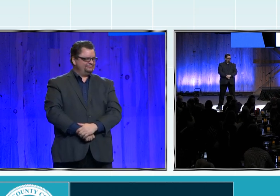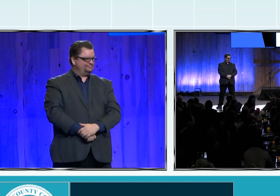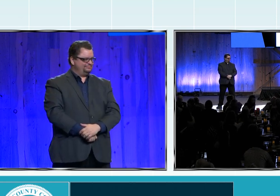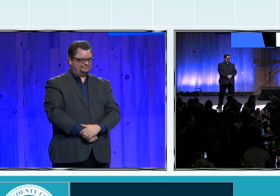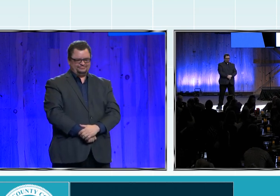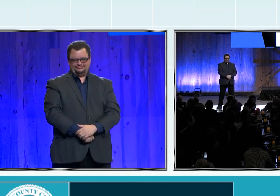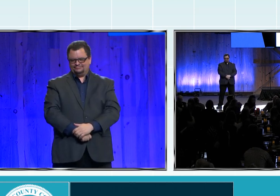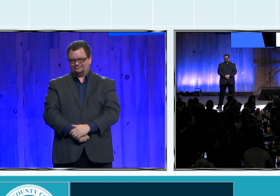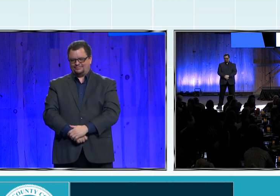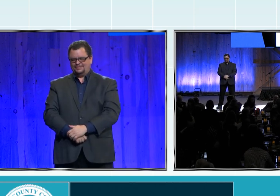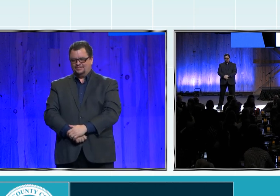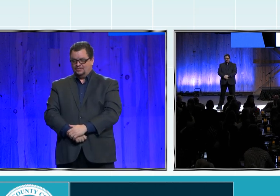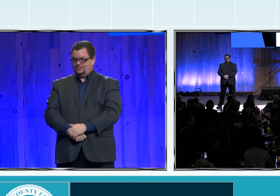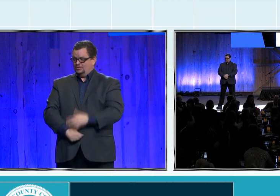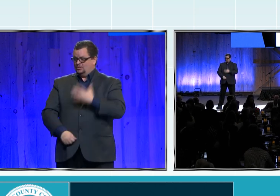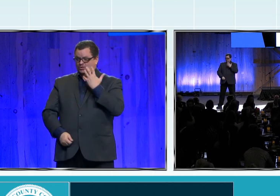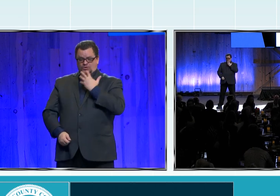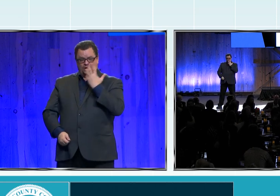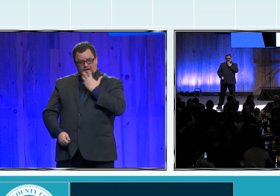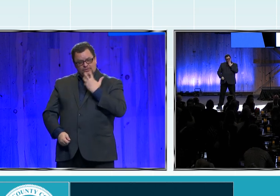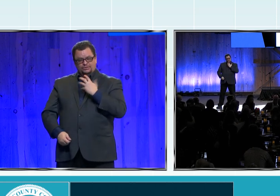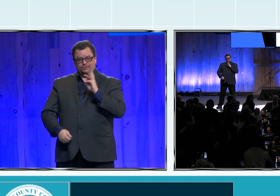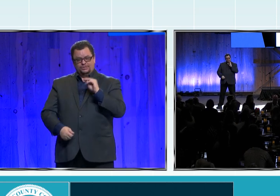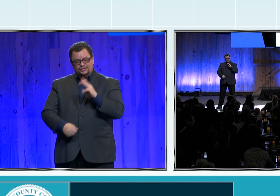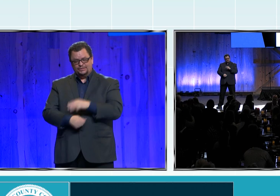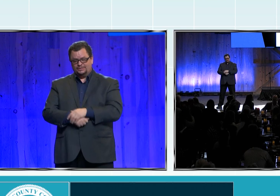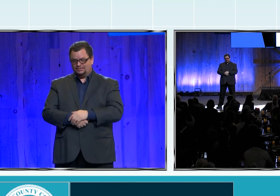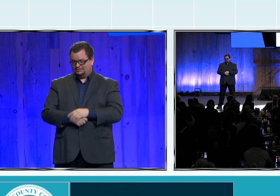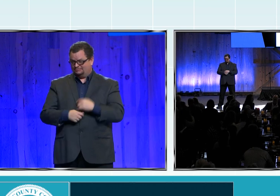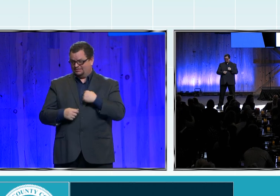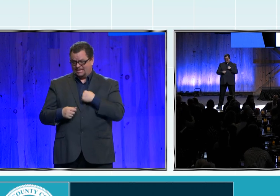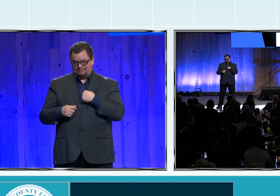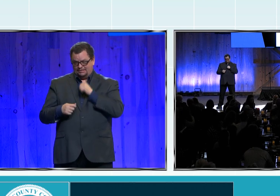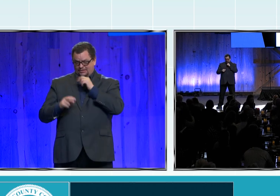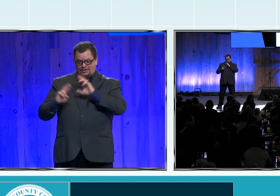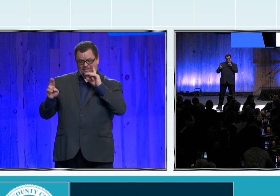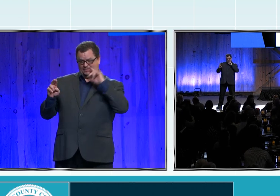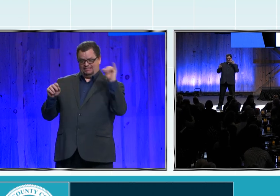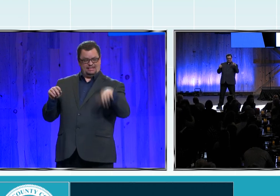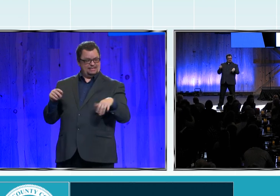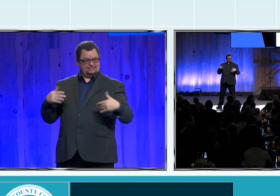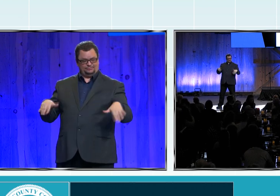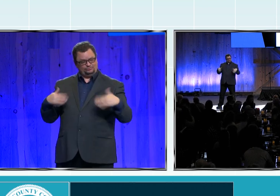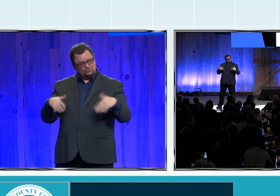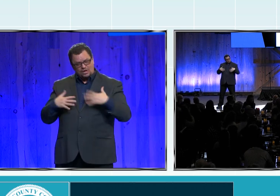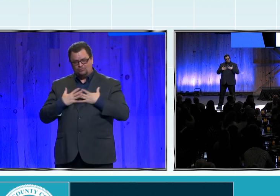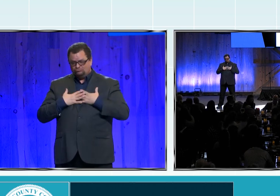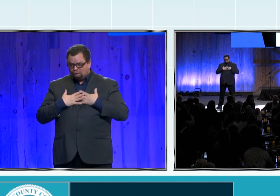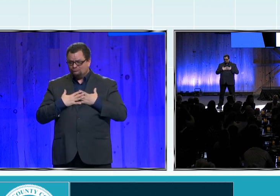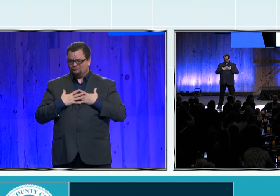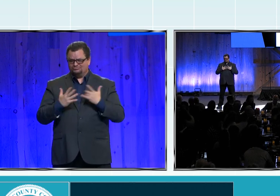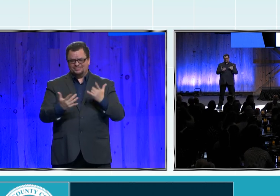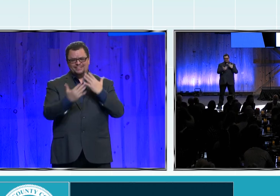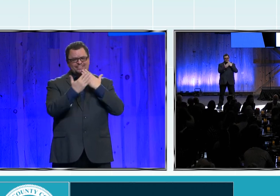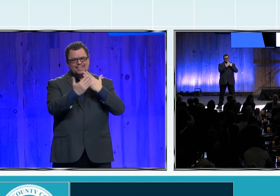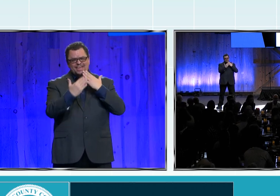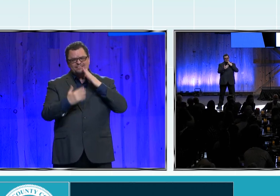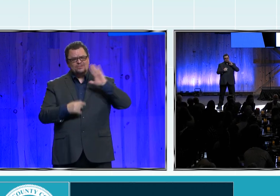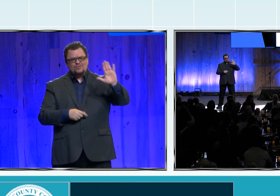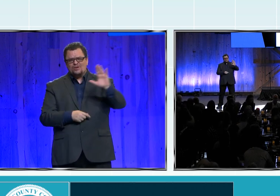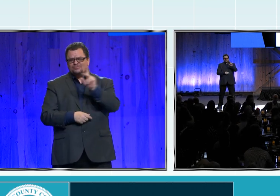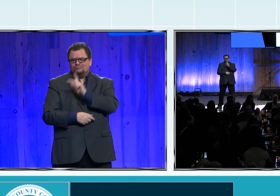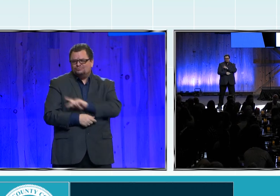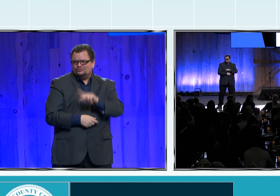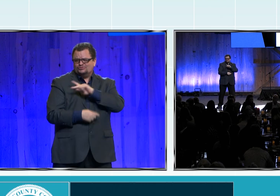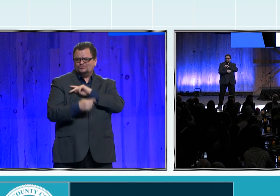Oh, I wasn't ready for that. Thank you so much for all the personal stories. It means a lot hearing